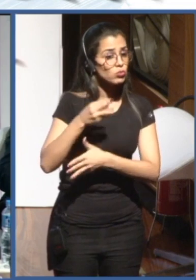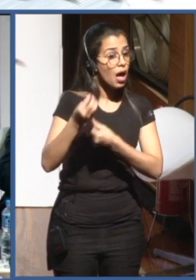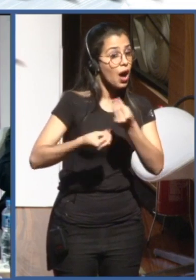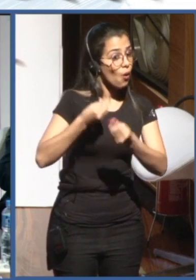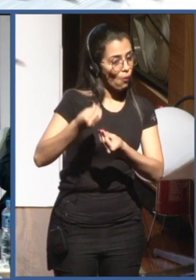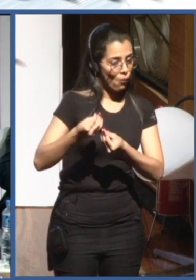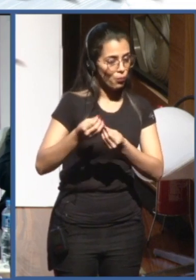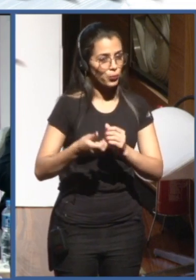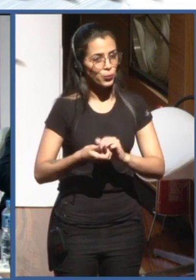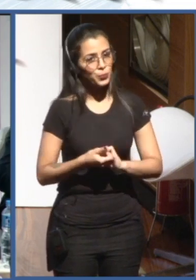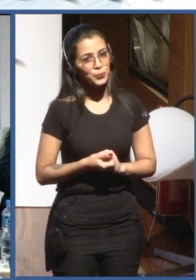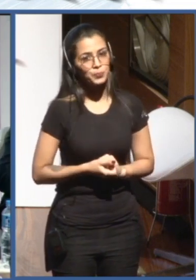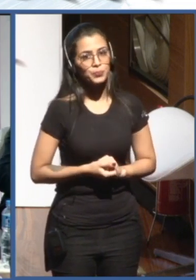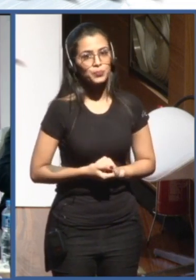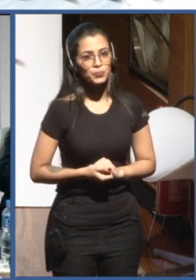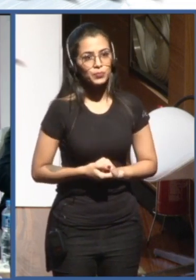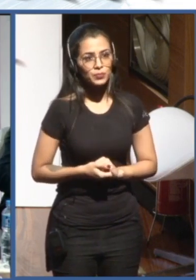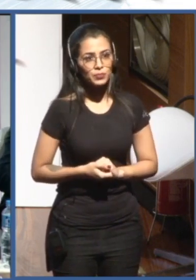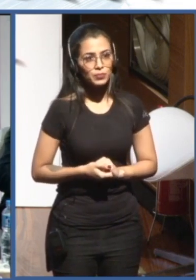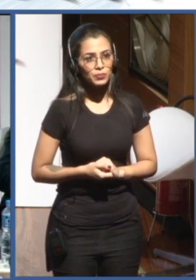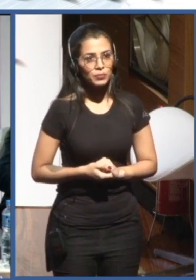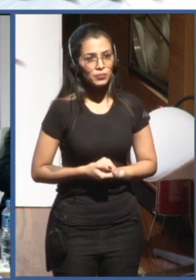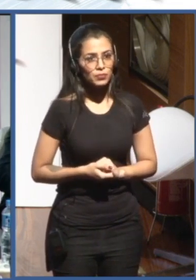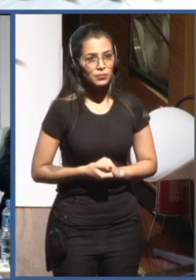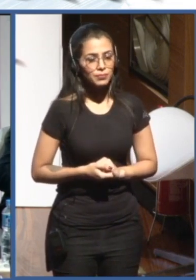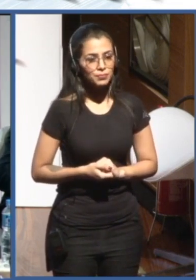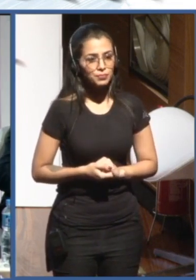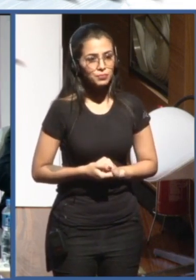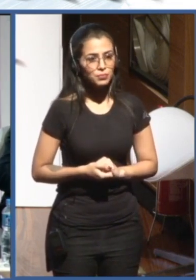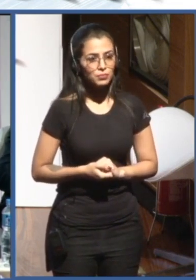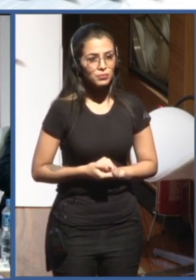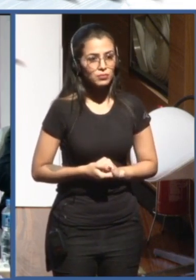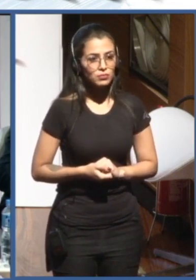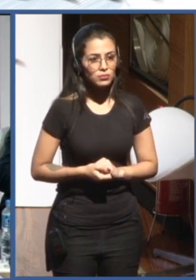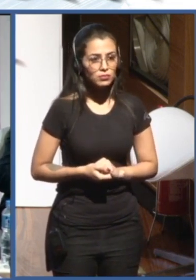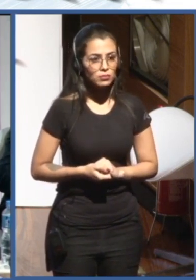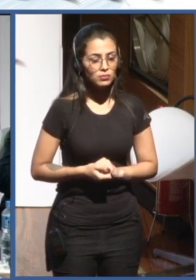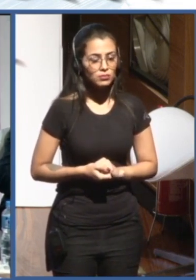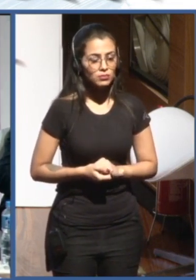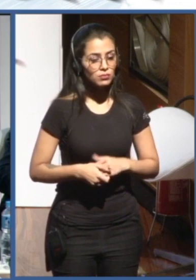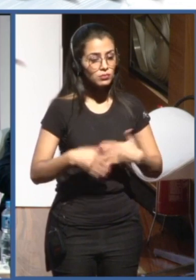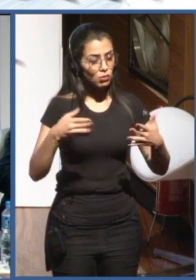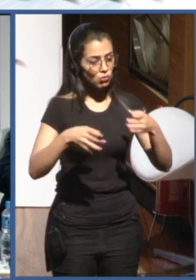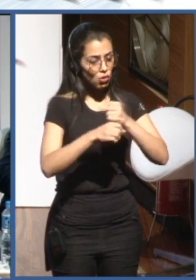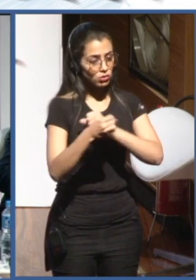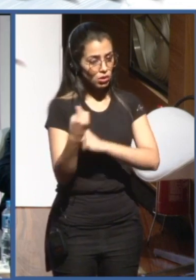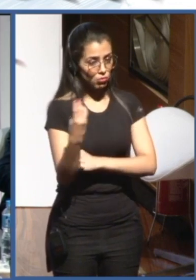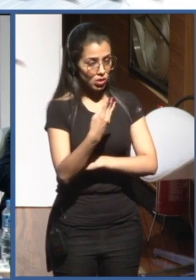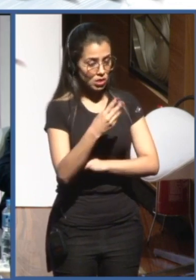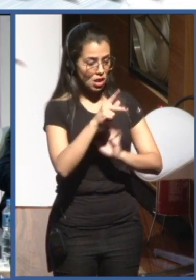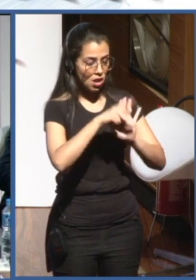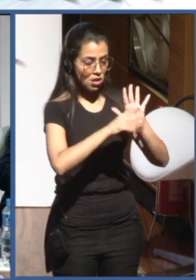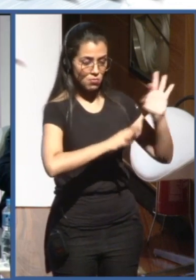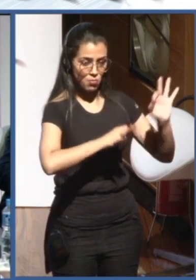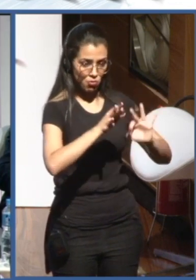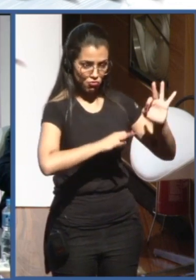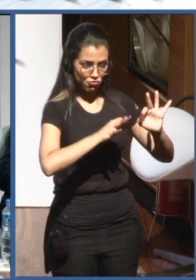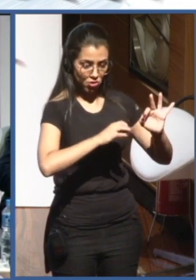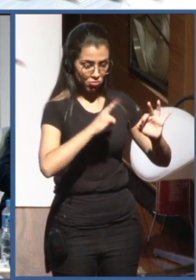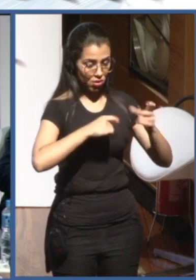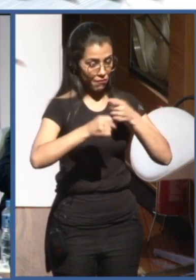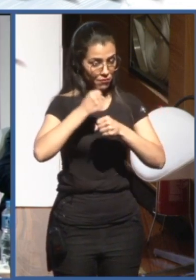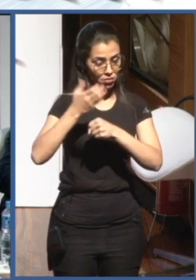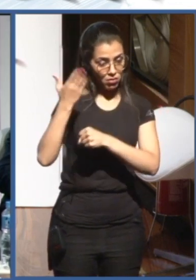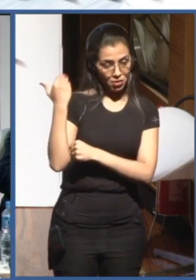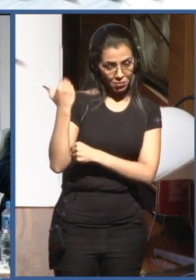outcomes, there have been 30 projects that have come out of the summit last year, and several more the year before. You know,